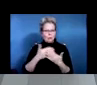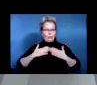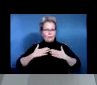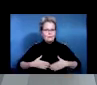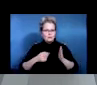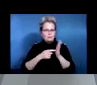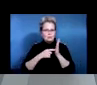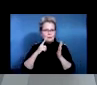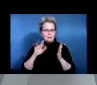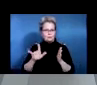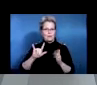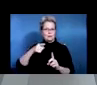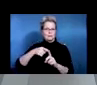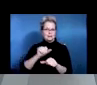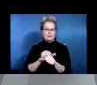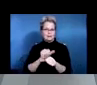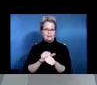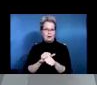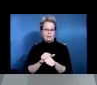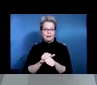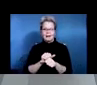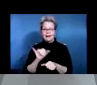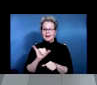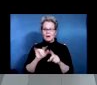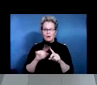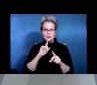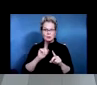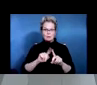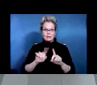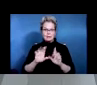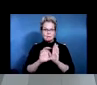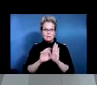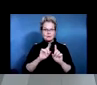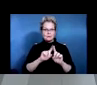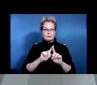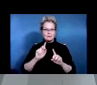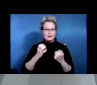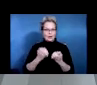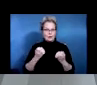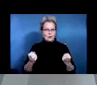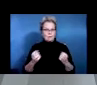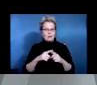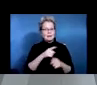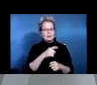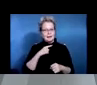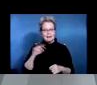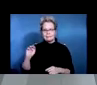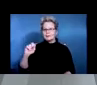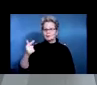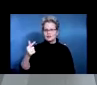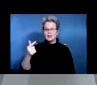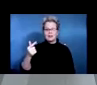the job with really great pictures about different types of equipment that he has to use within working in the warehouse. Um,